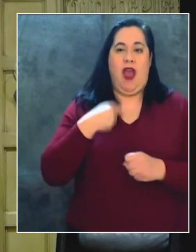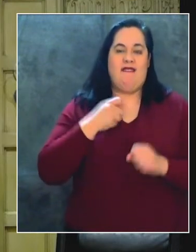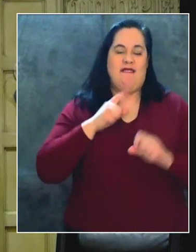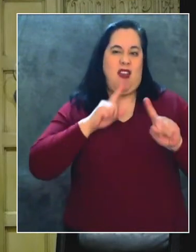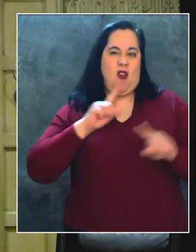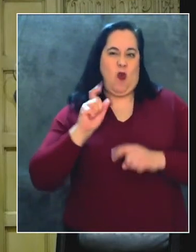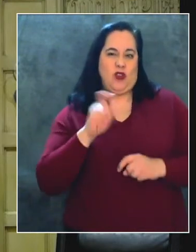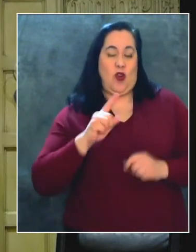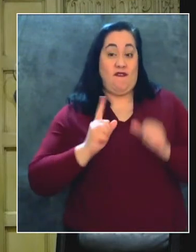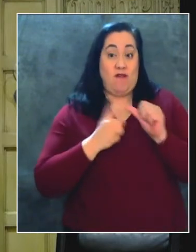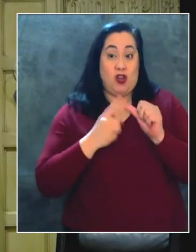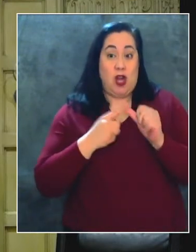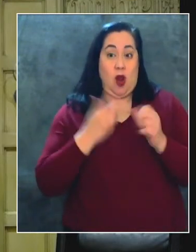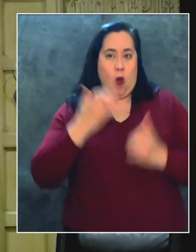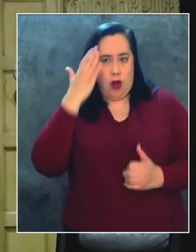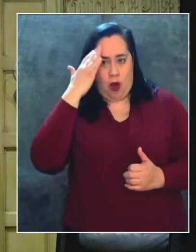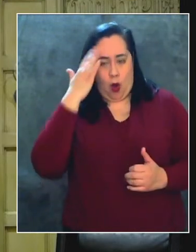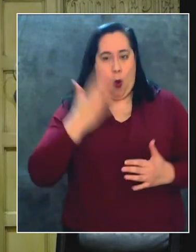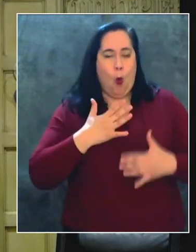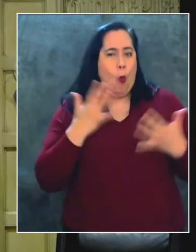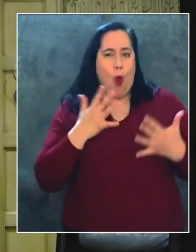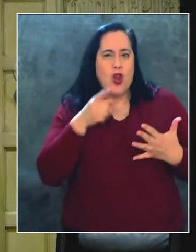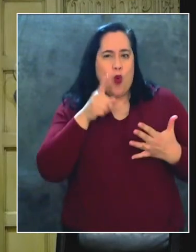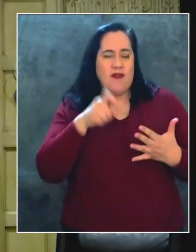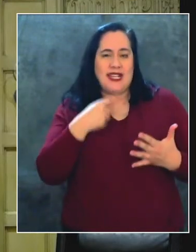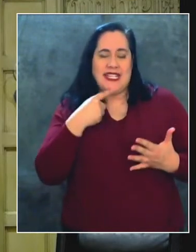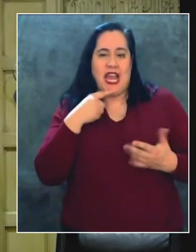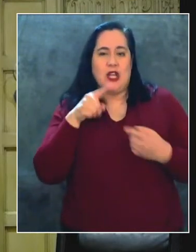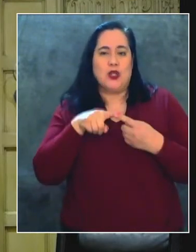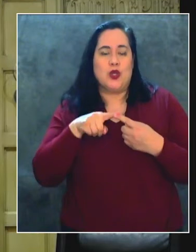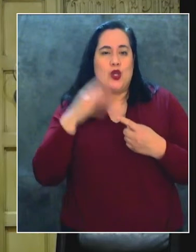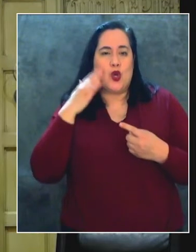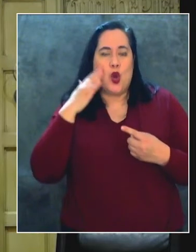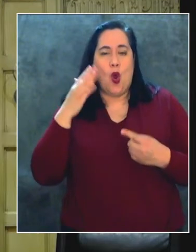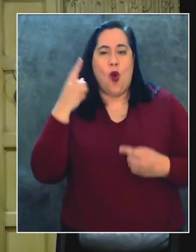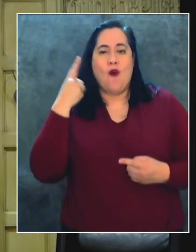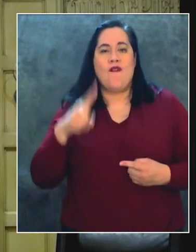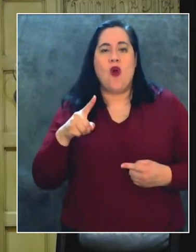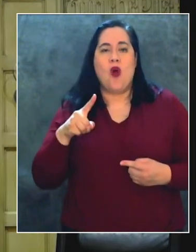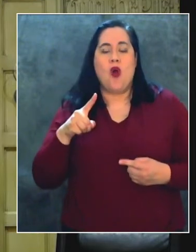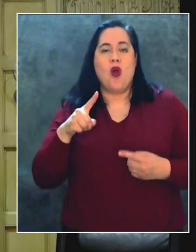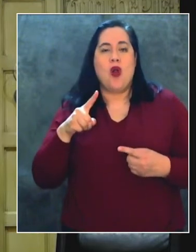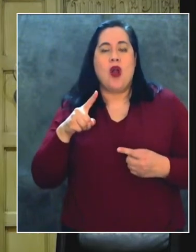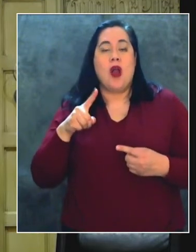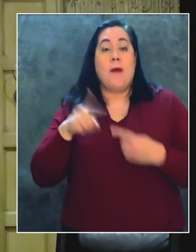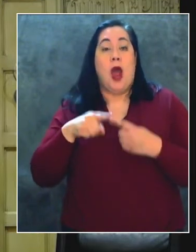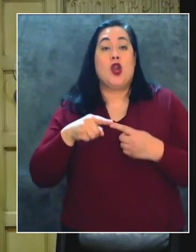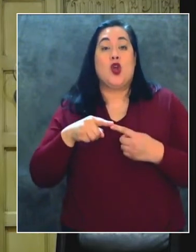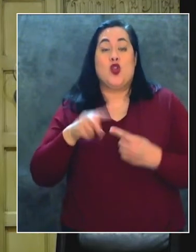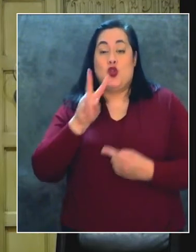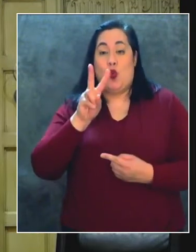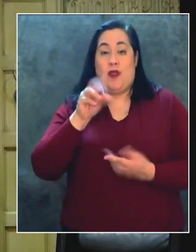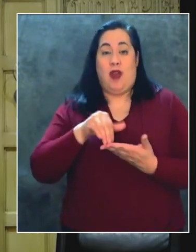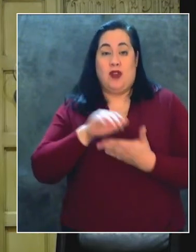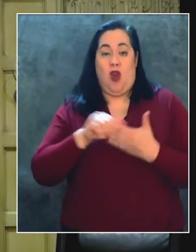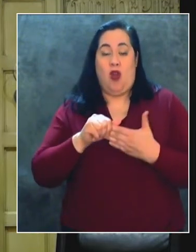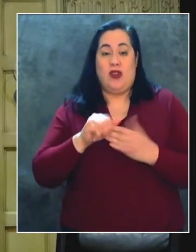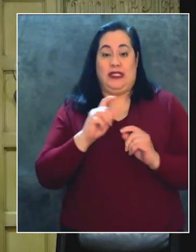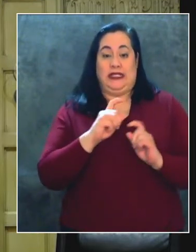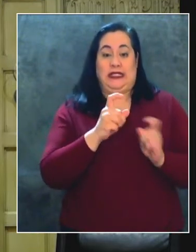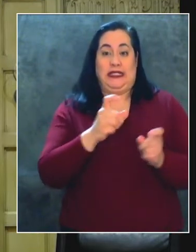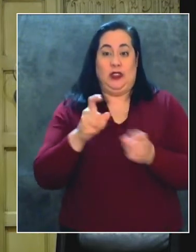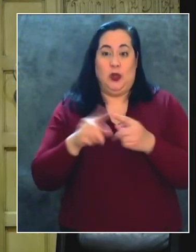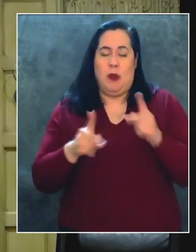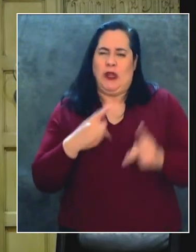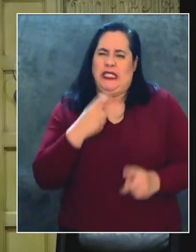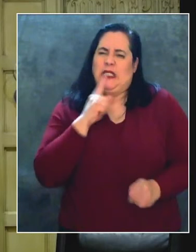First and foremost, I want to know what do you have to say to Mr. McConnell and the GOP about getting $2,000 to the people who